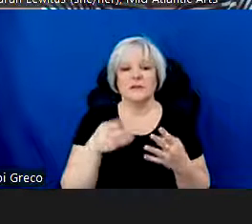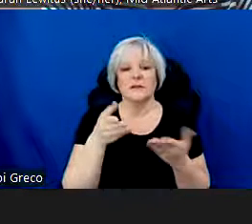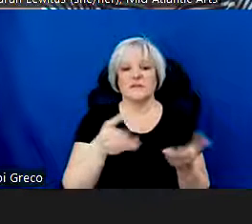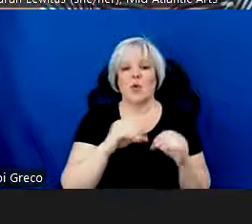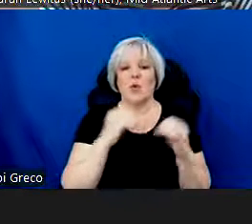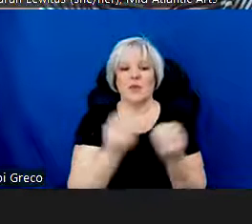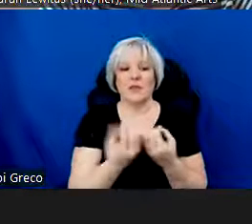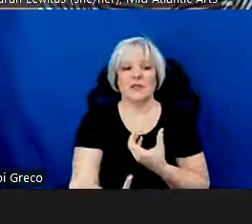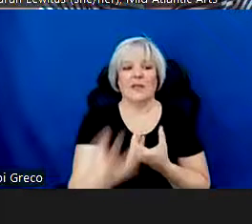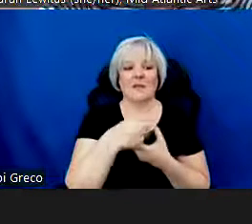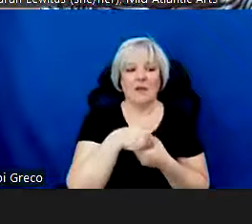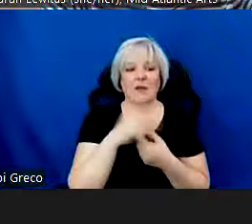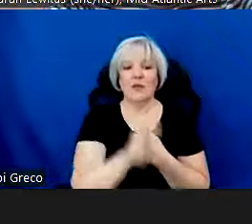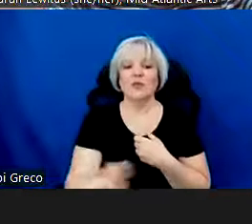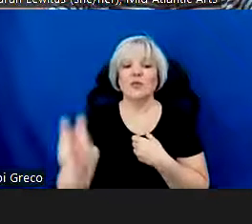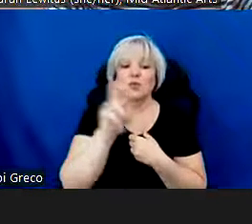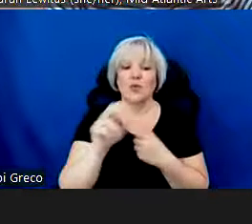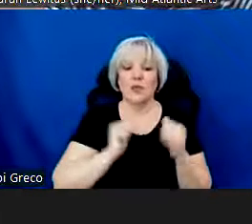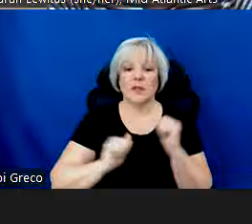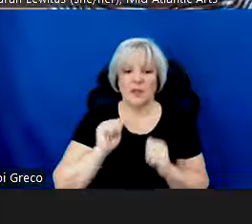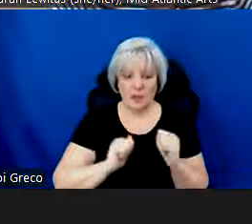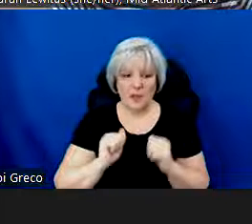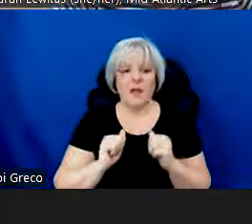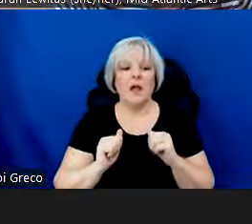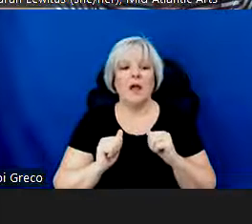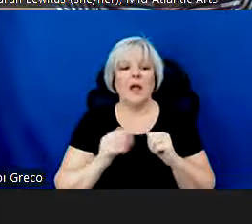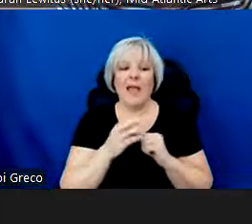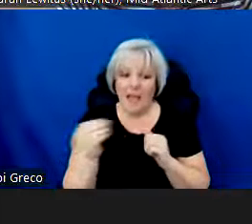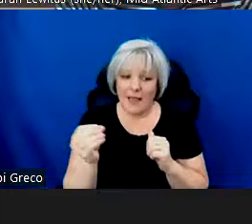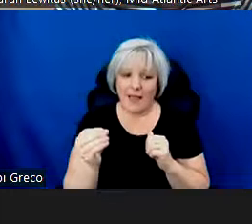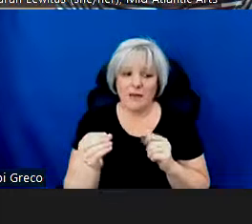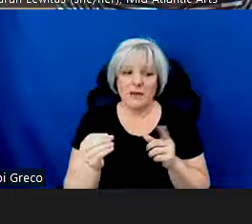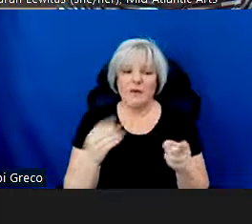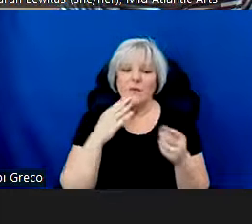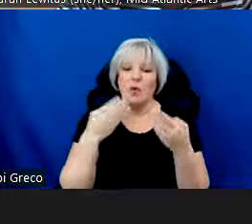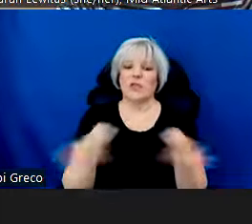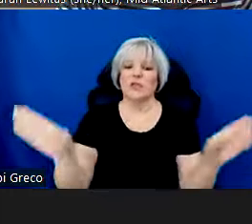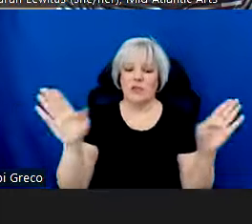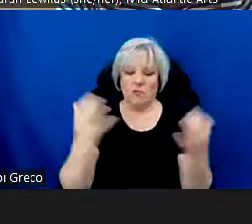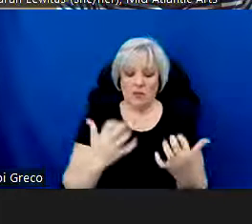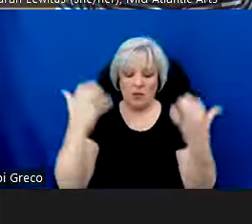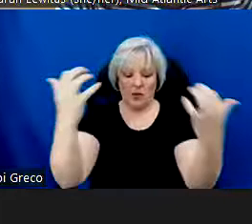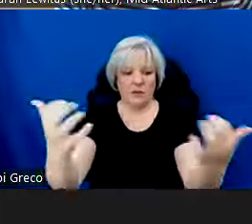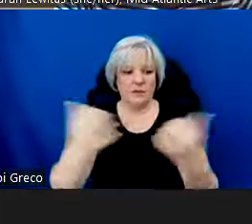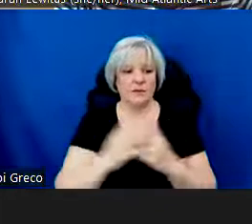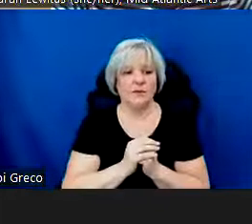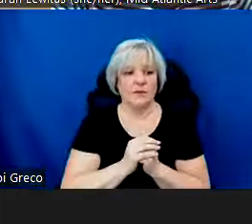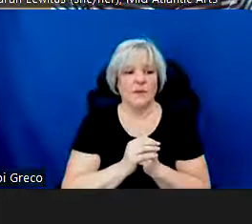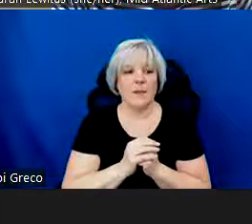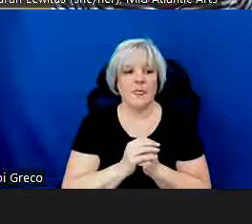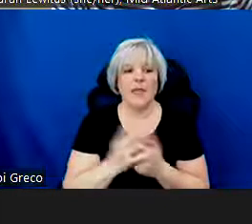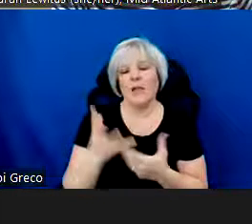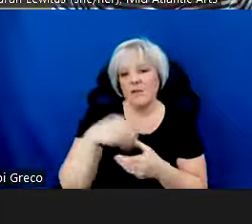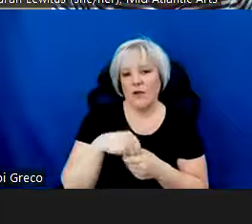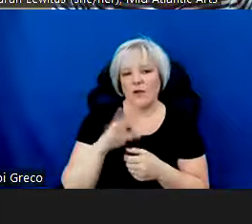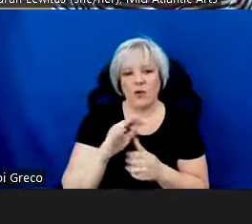that engages touring artists, excuse me, to perform for general audiences as a